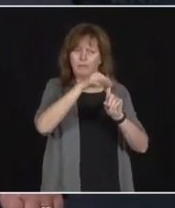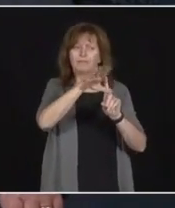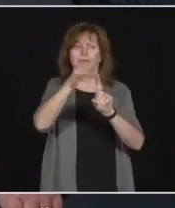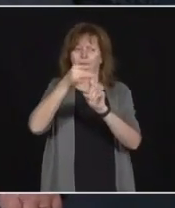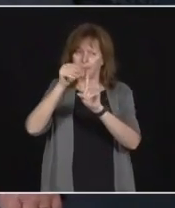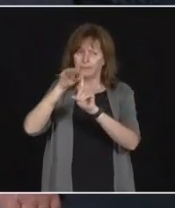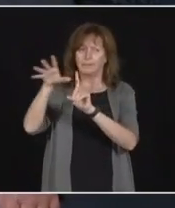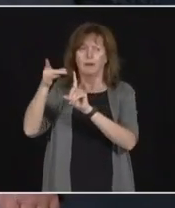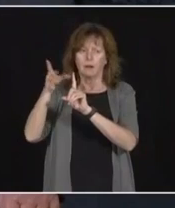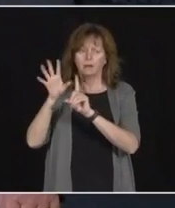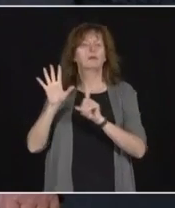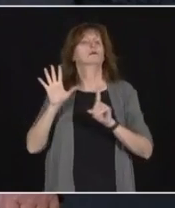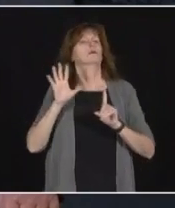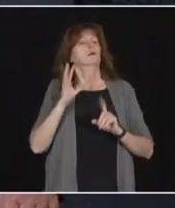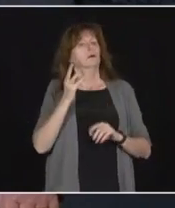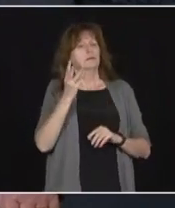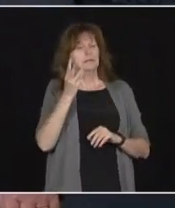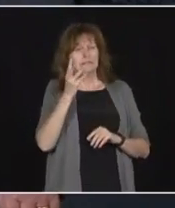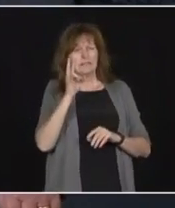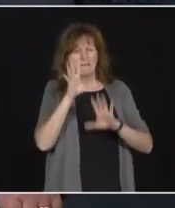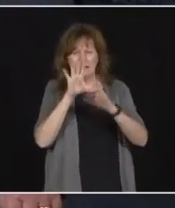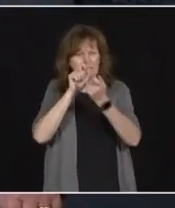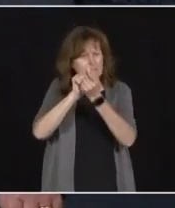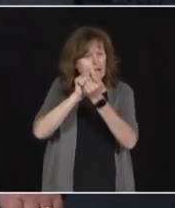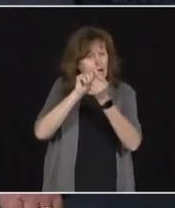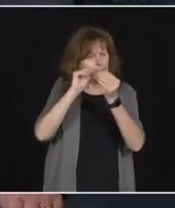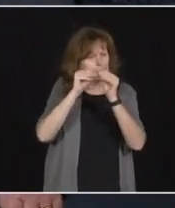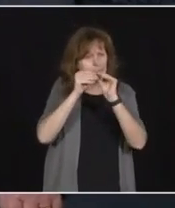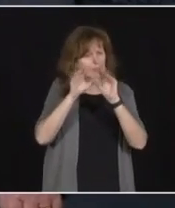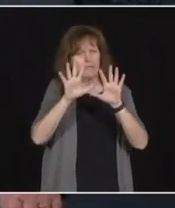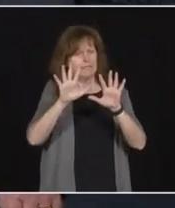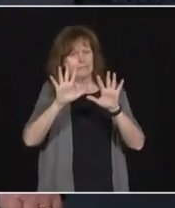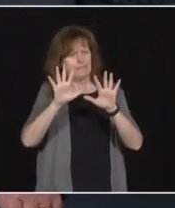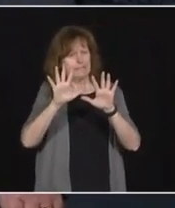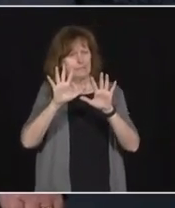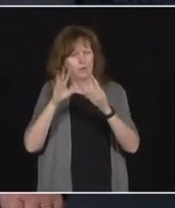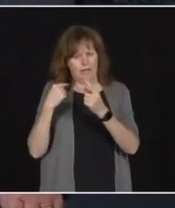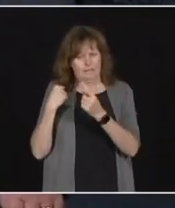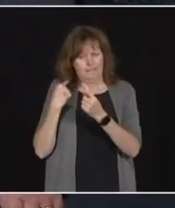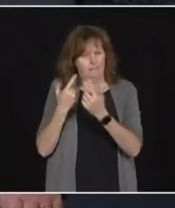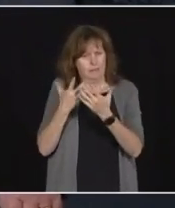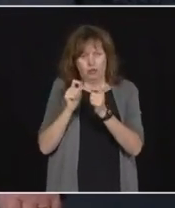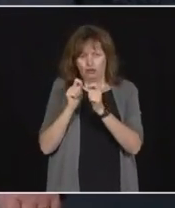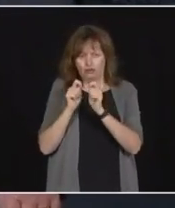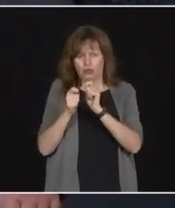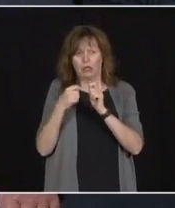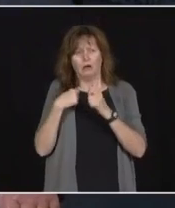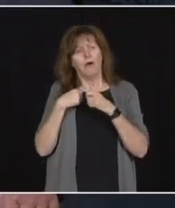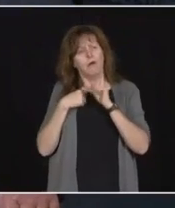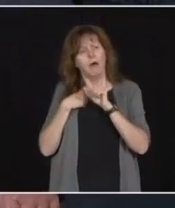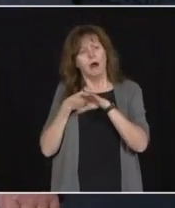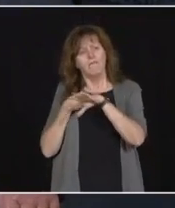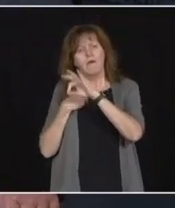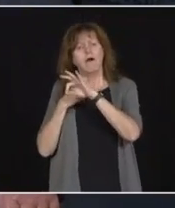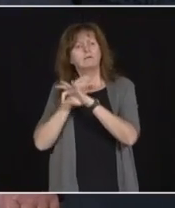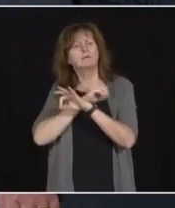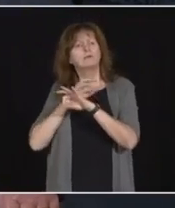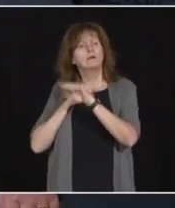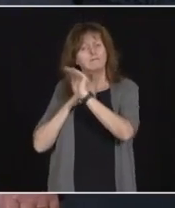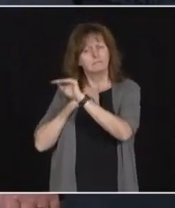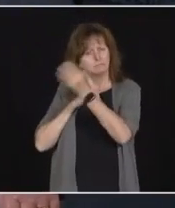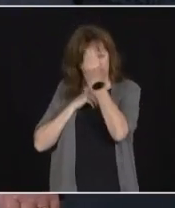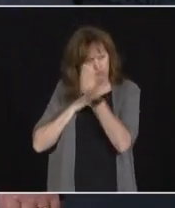I would have to get that number for you precisely because it may have changed during the day, but I can get that number from my staff for you. But it is